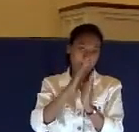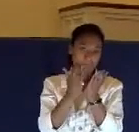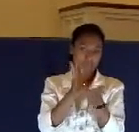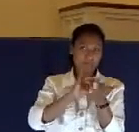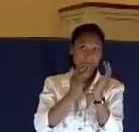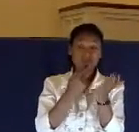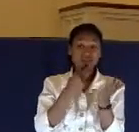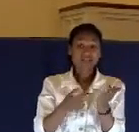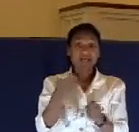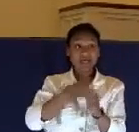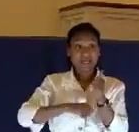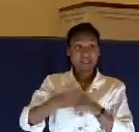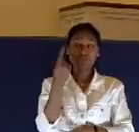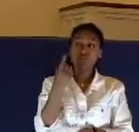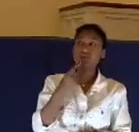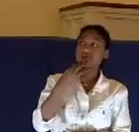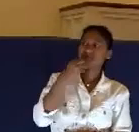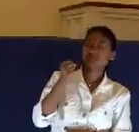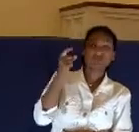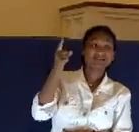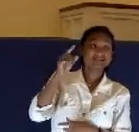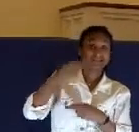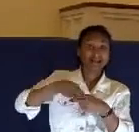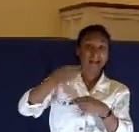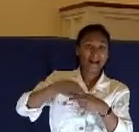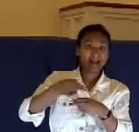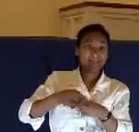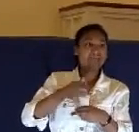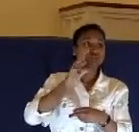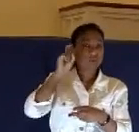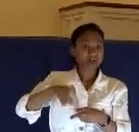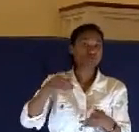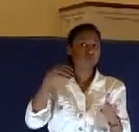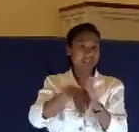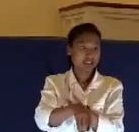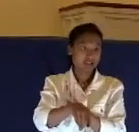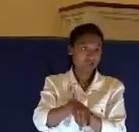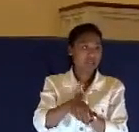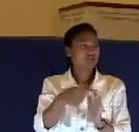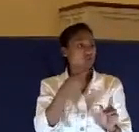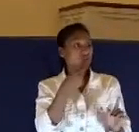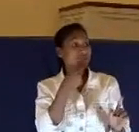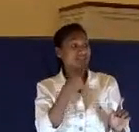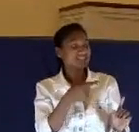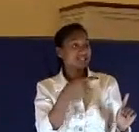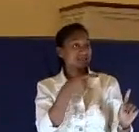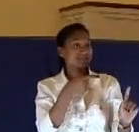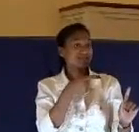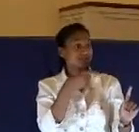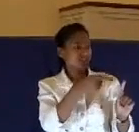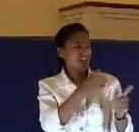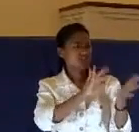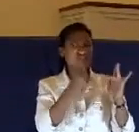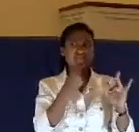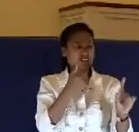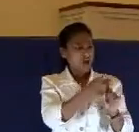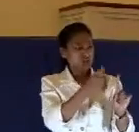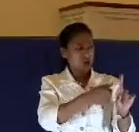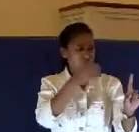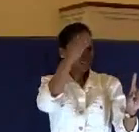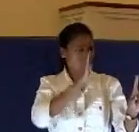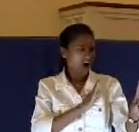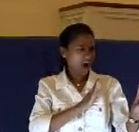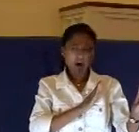put to death. And so they attached that to Christ, who said that he was God. But it wasn't a crime, because Jesus was God.